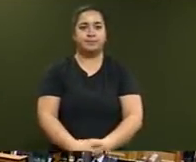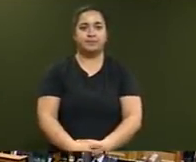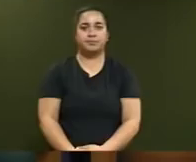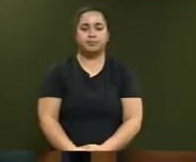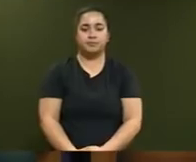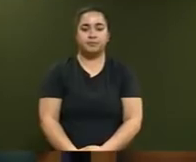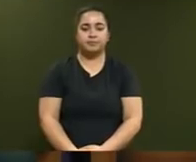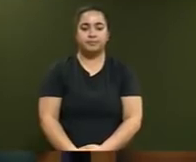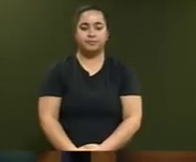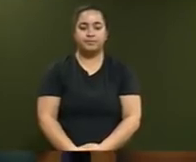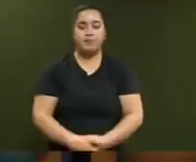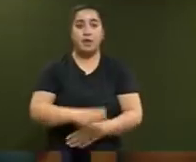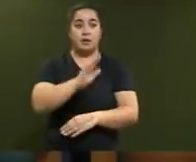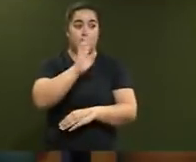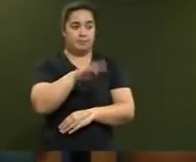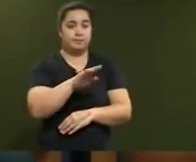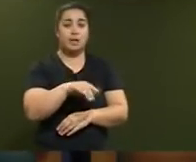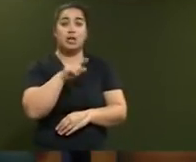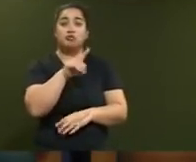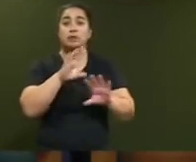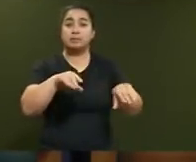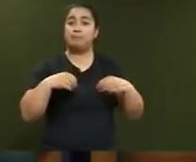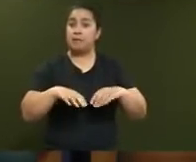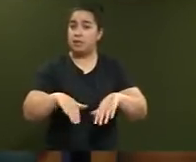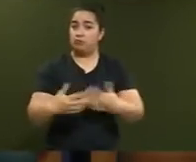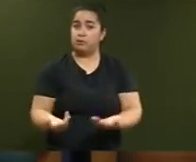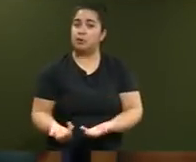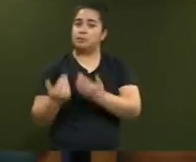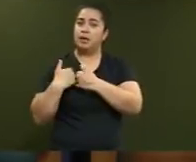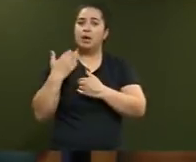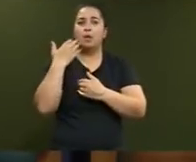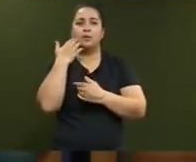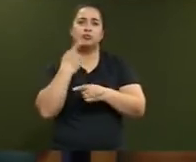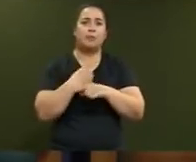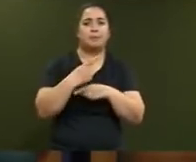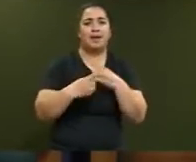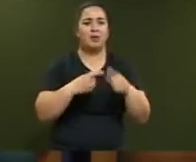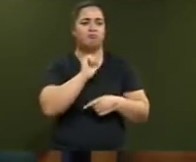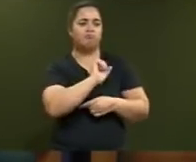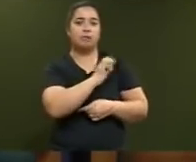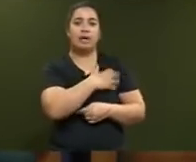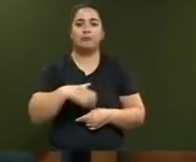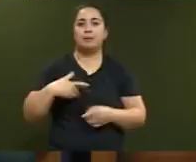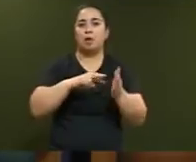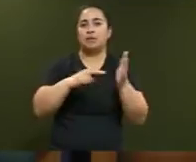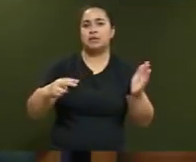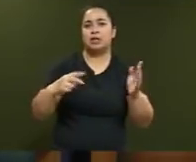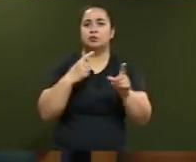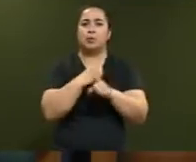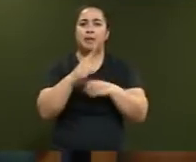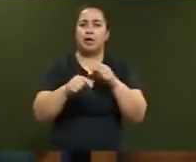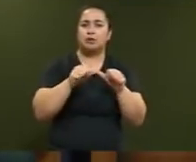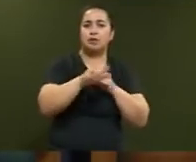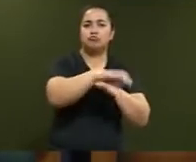Does she accept any responsibility in terms of her government's policies such as industrial relations